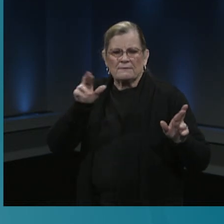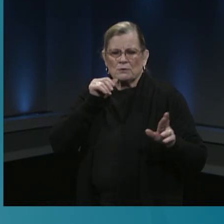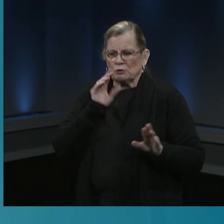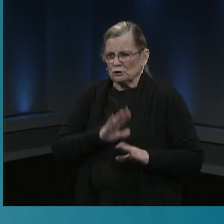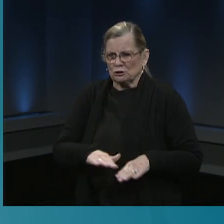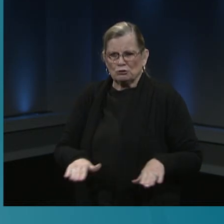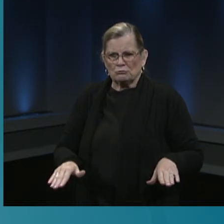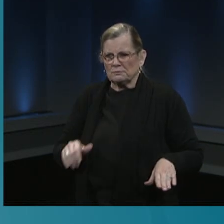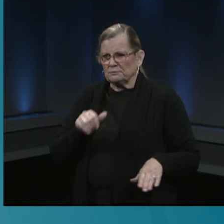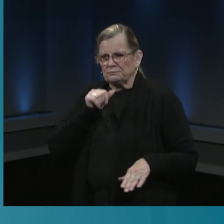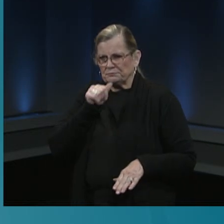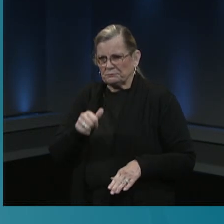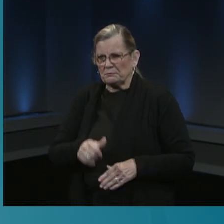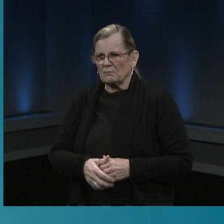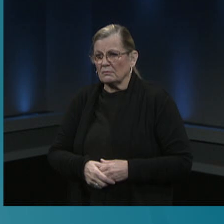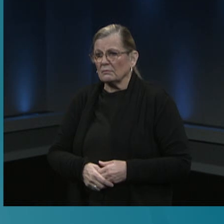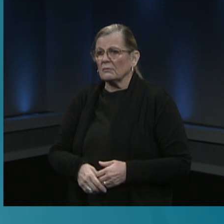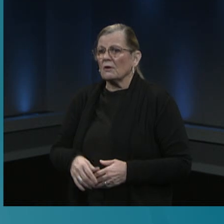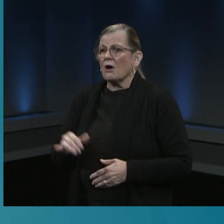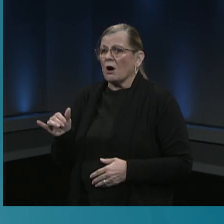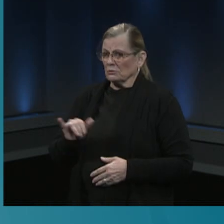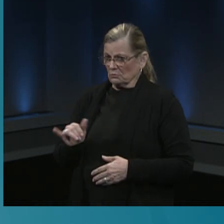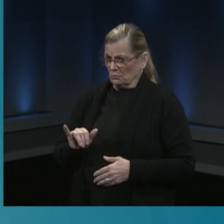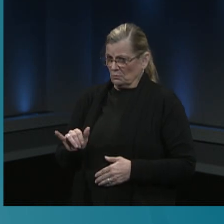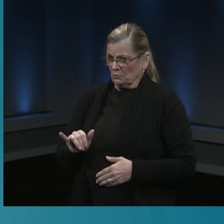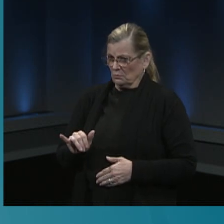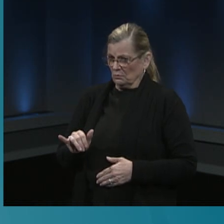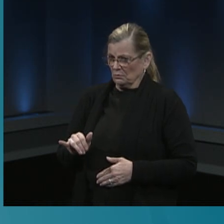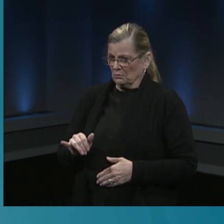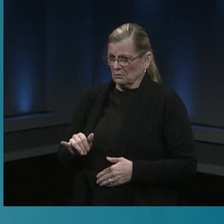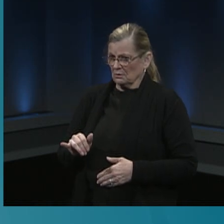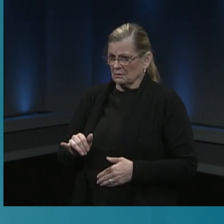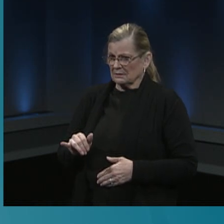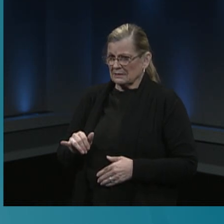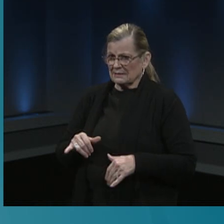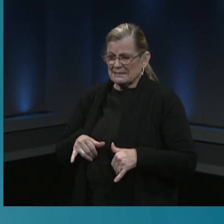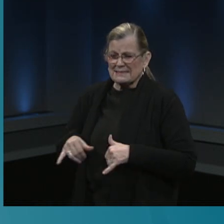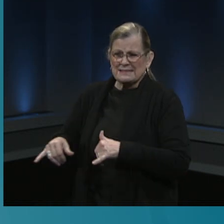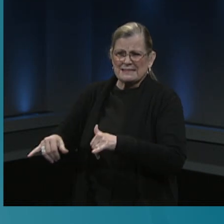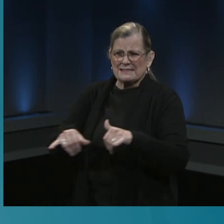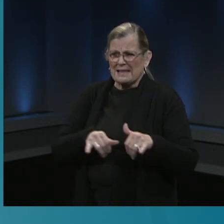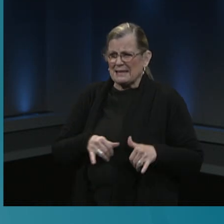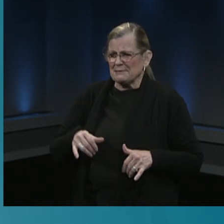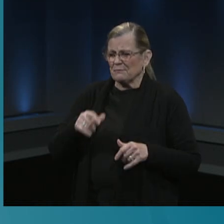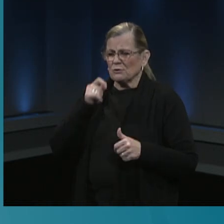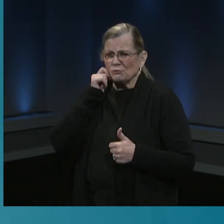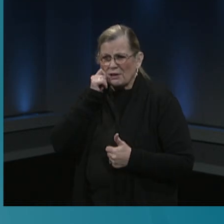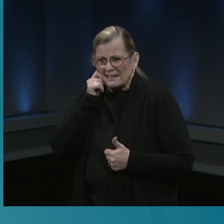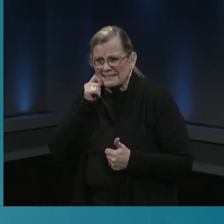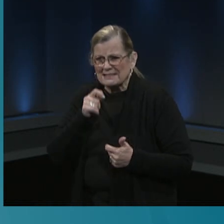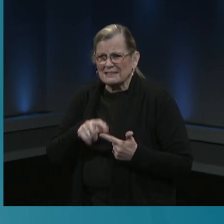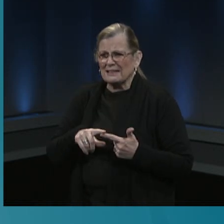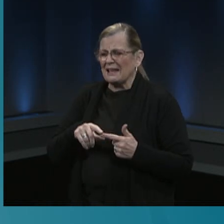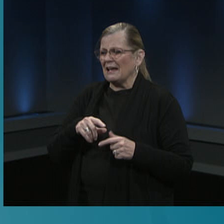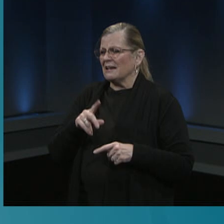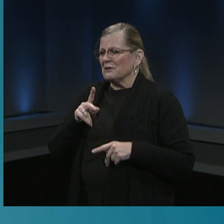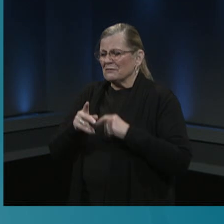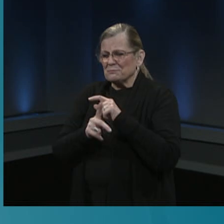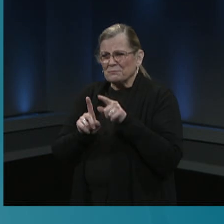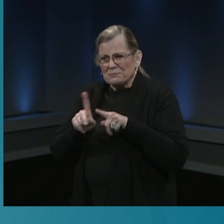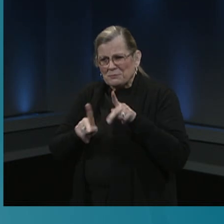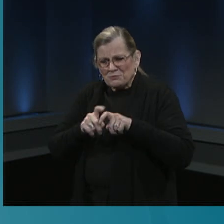performance of the vaccine was similar among all racial and ethnic groups. And while if you look at the